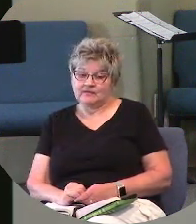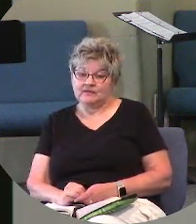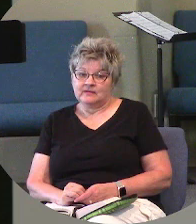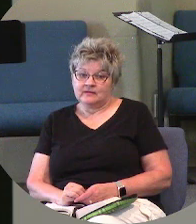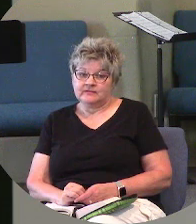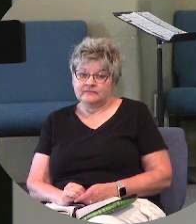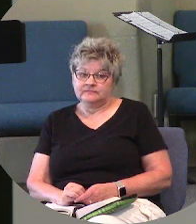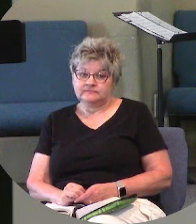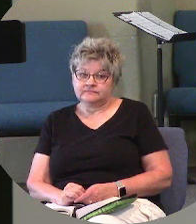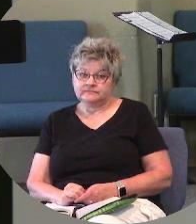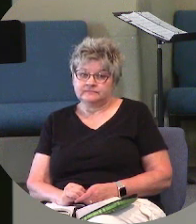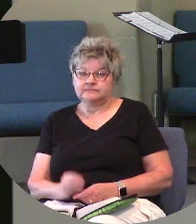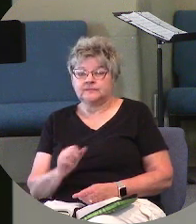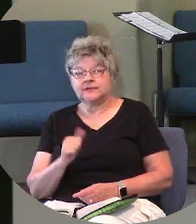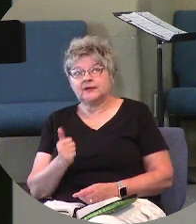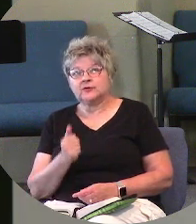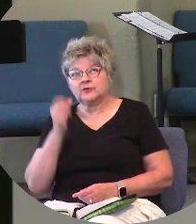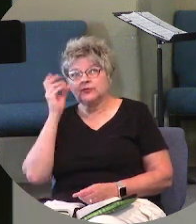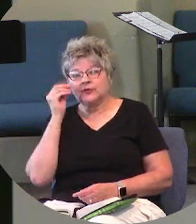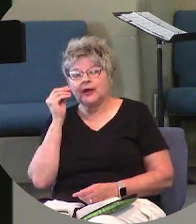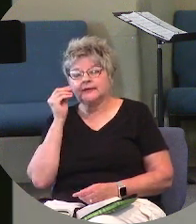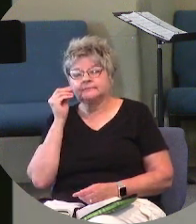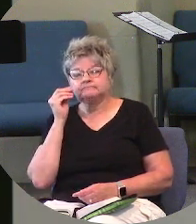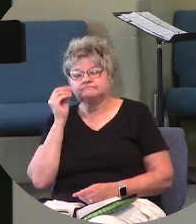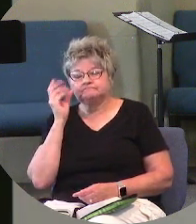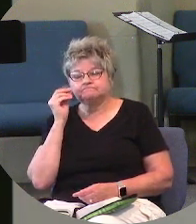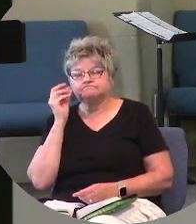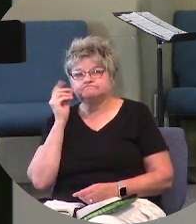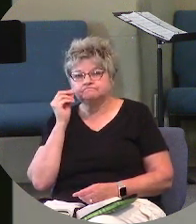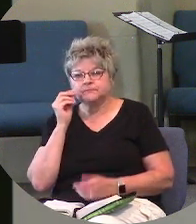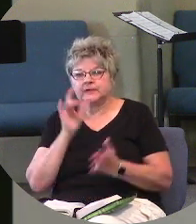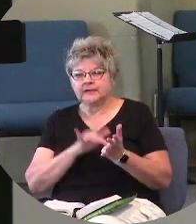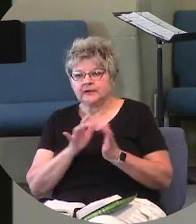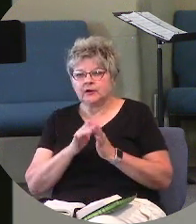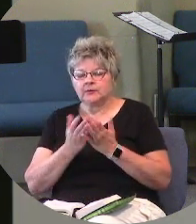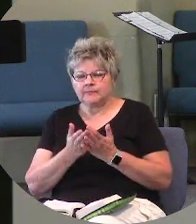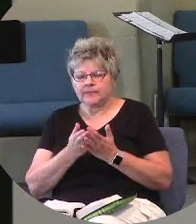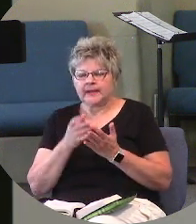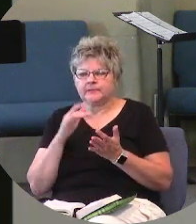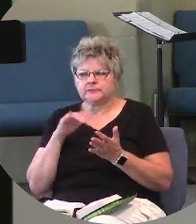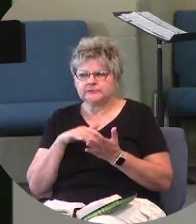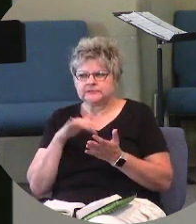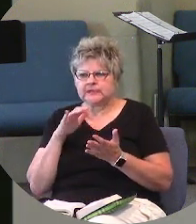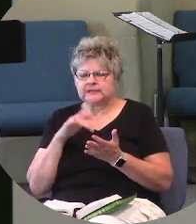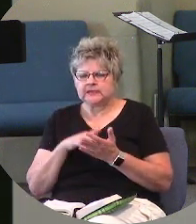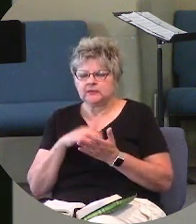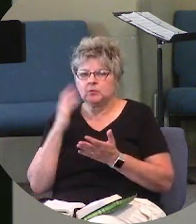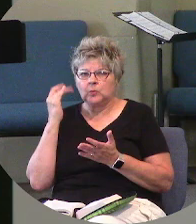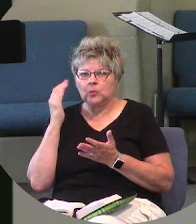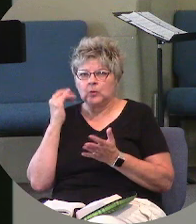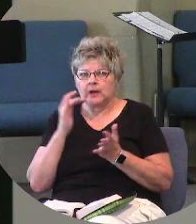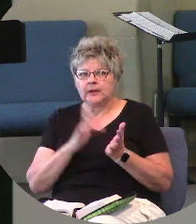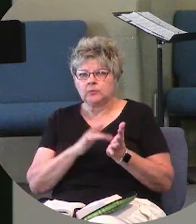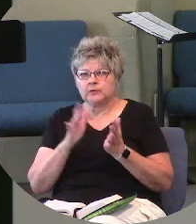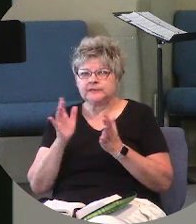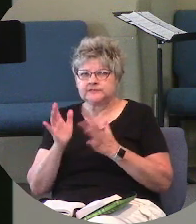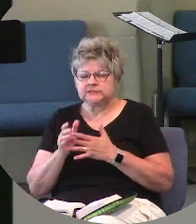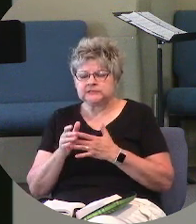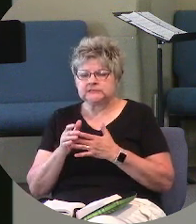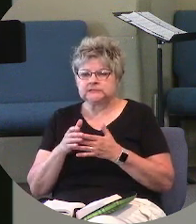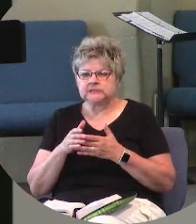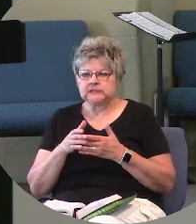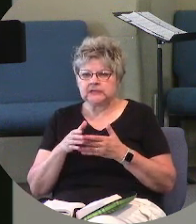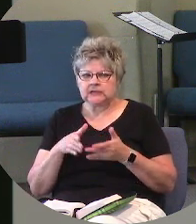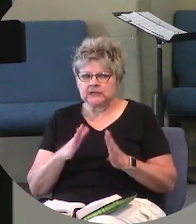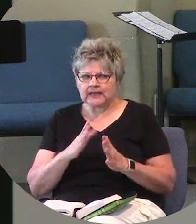It's another thought to ponder in our Bible study. Why would Jesus let her in